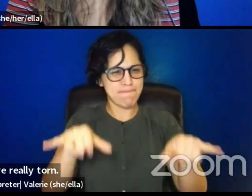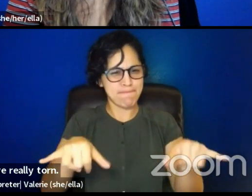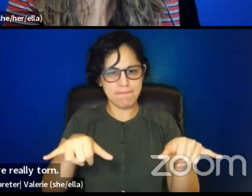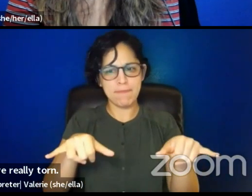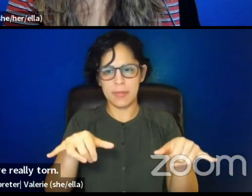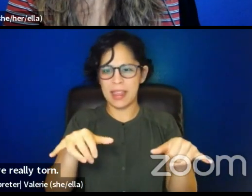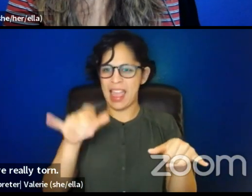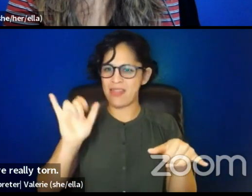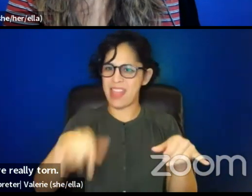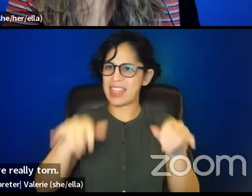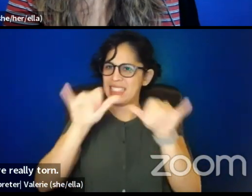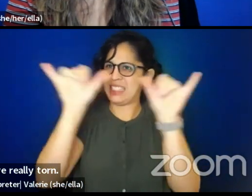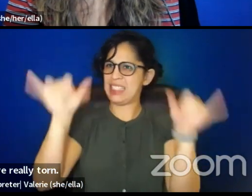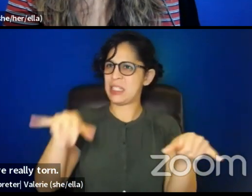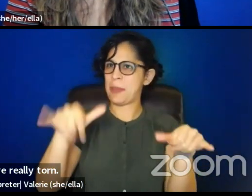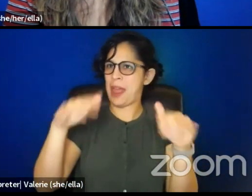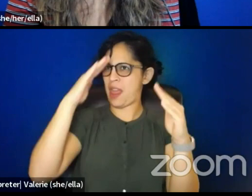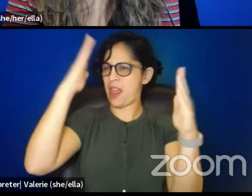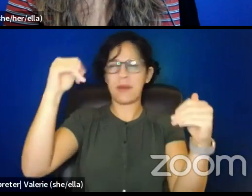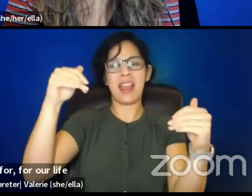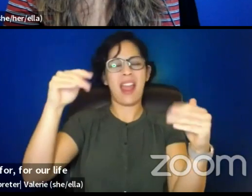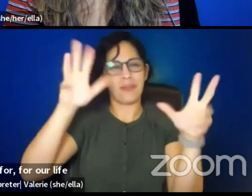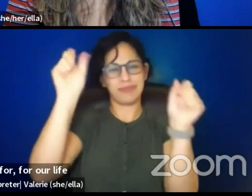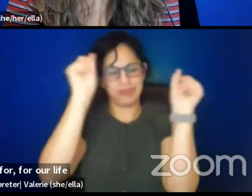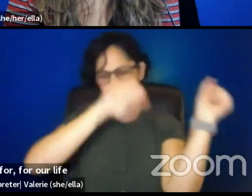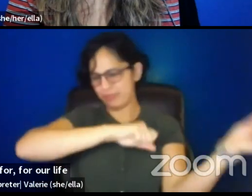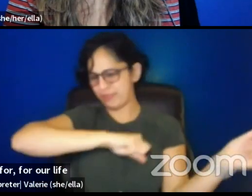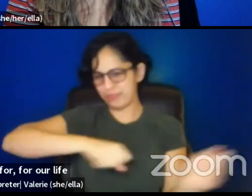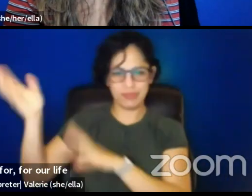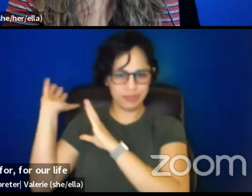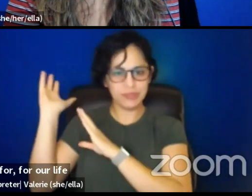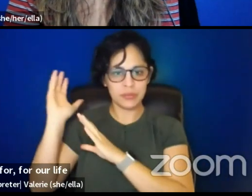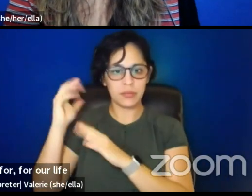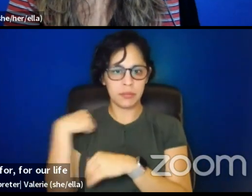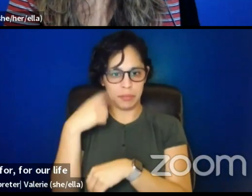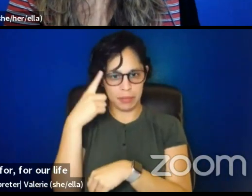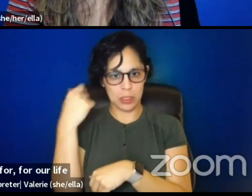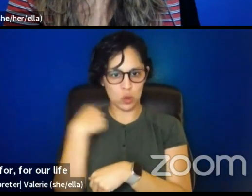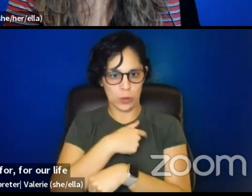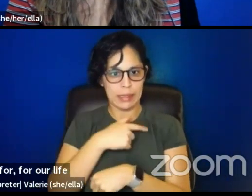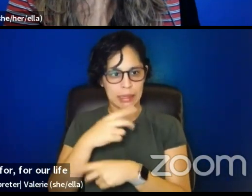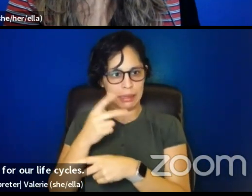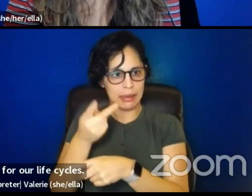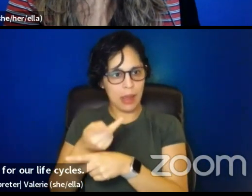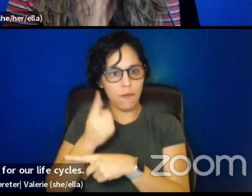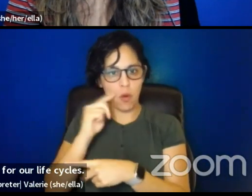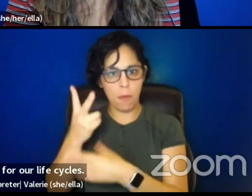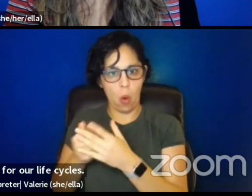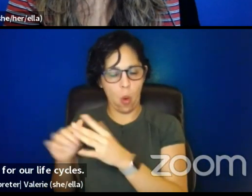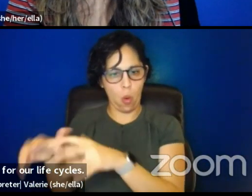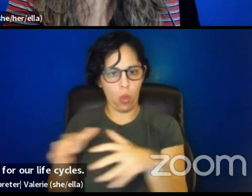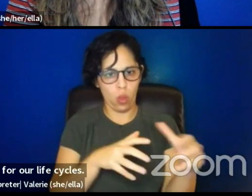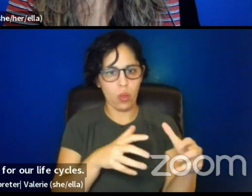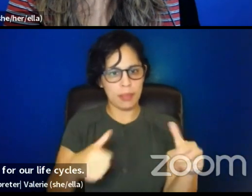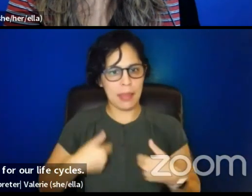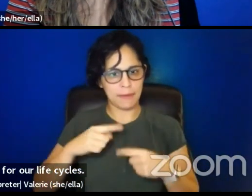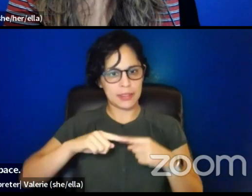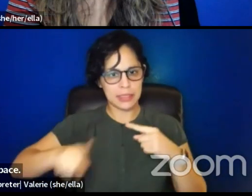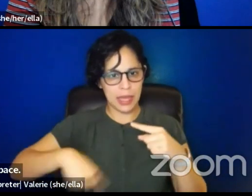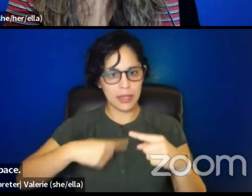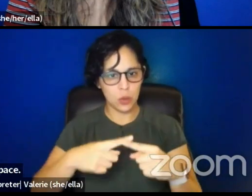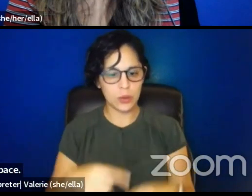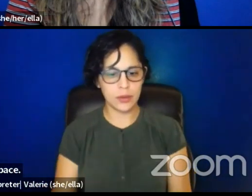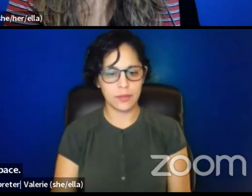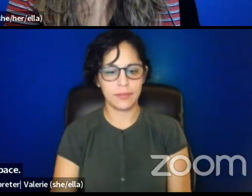oppressive structures because we're cared for, for our life cycles. Um, I want to offer into the space, um, Layla,